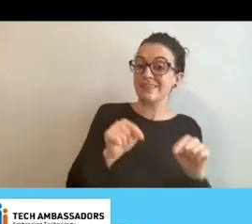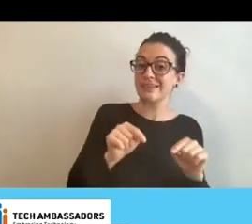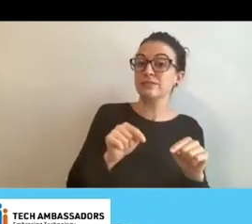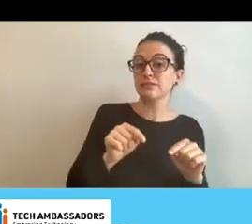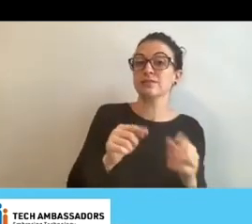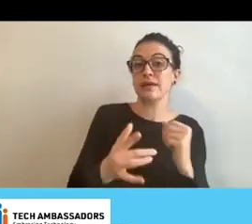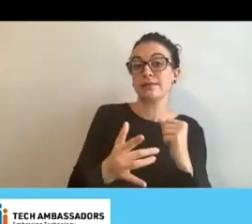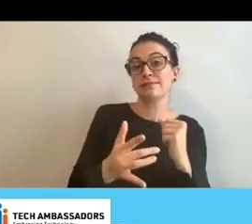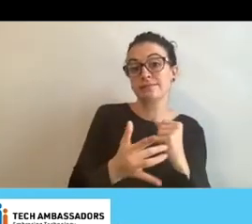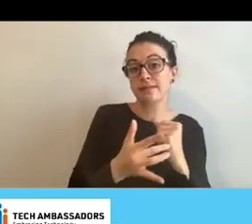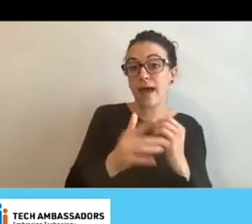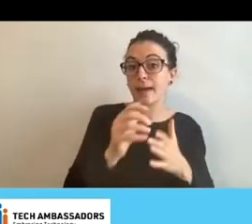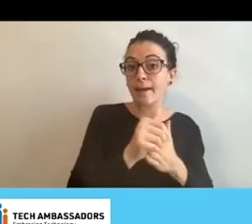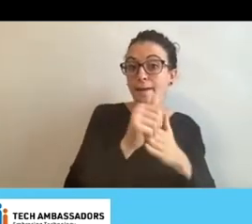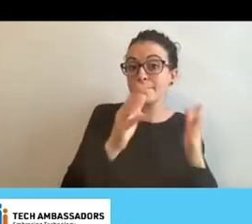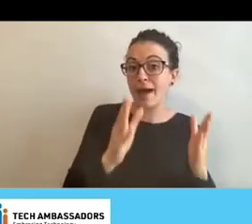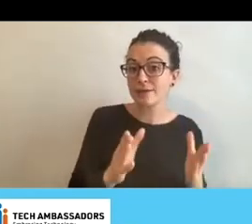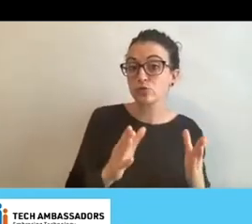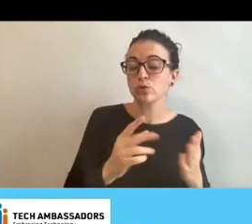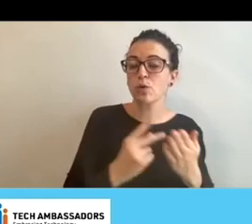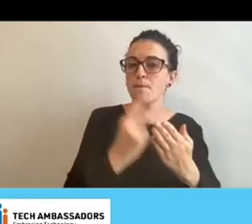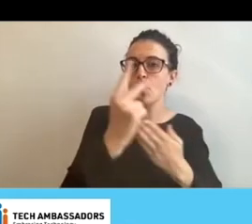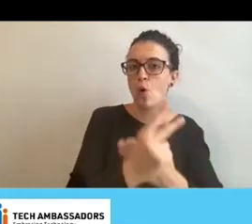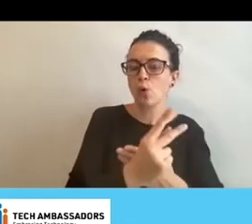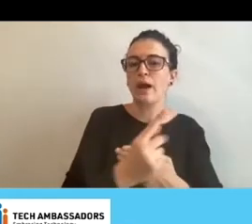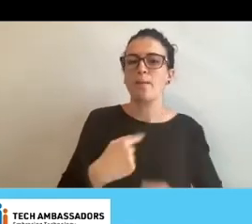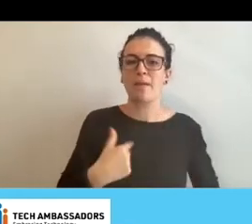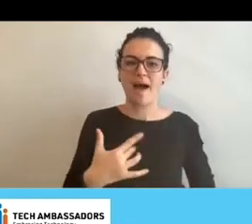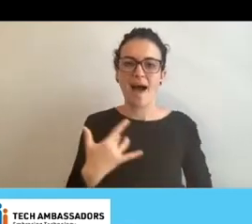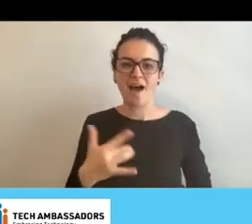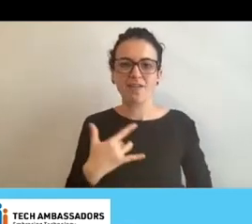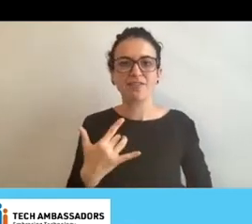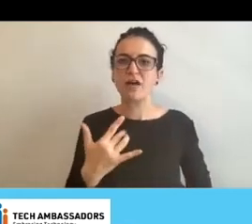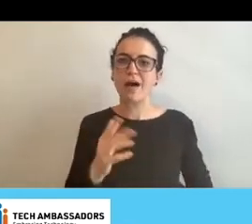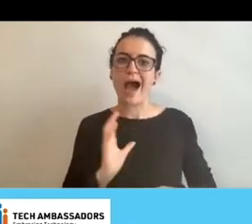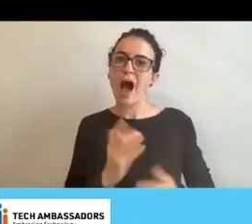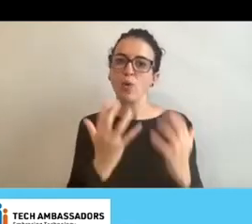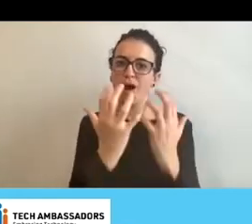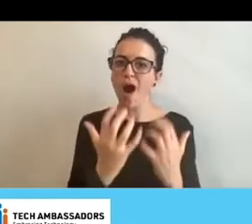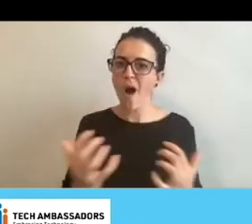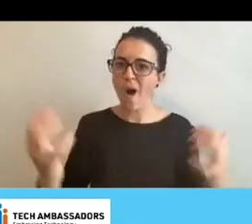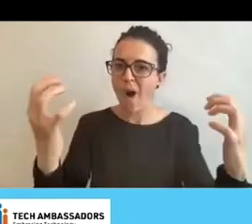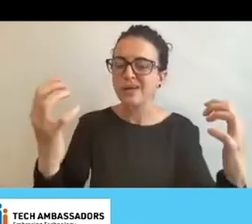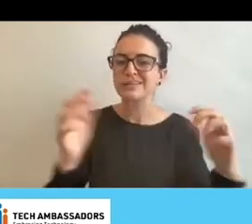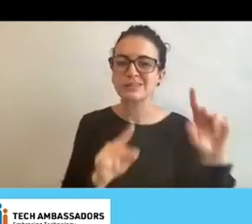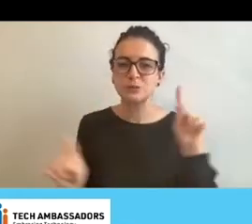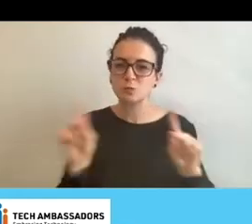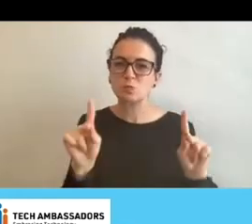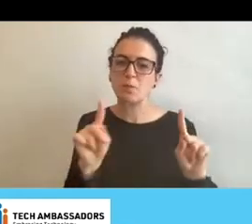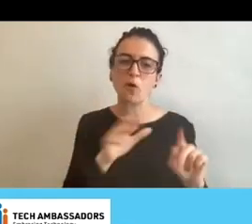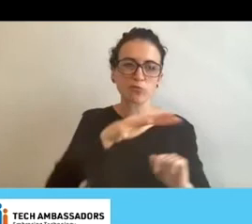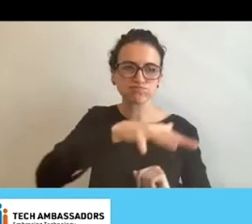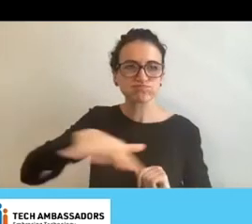to reach more people with disabilities and share my experiences